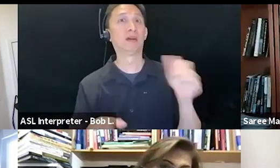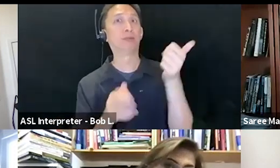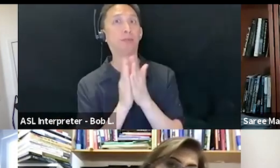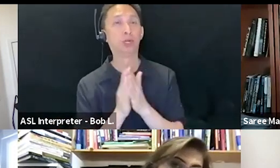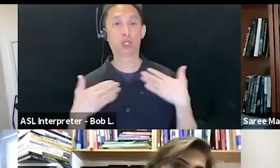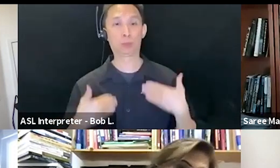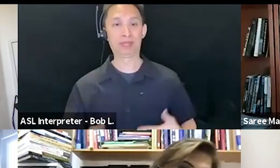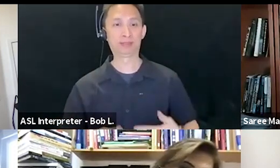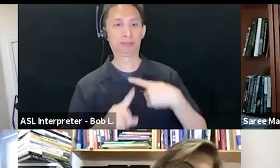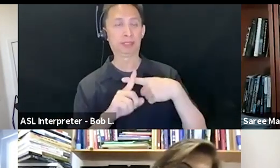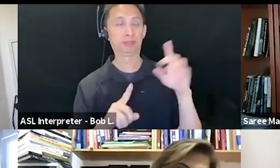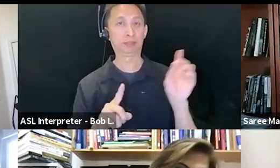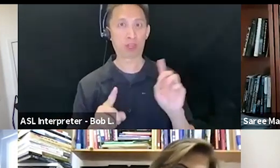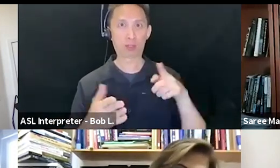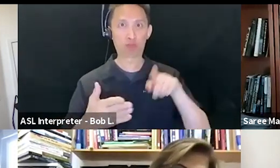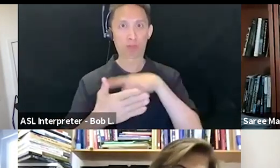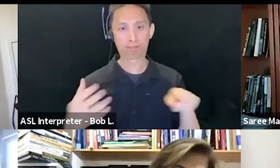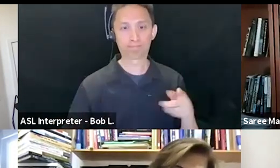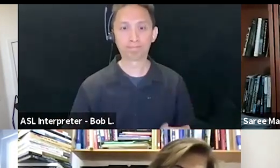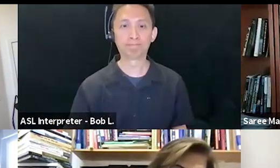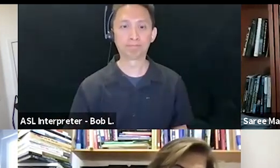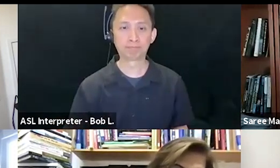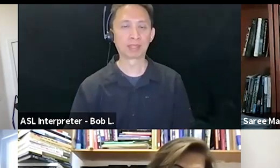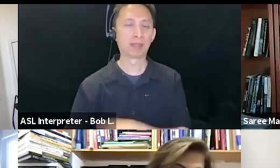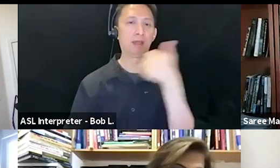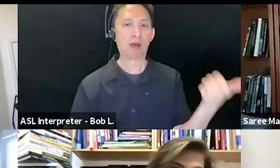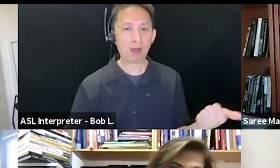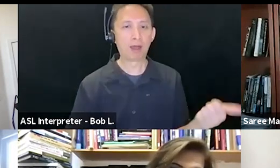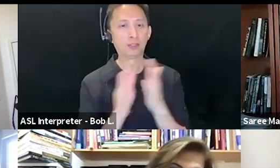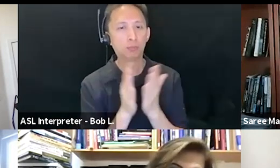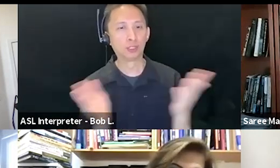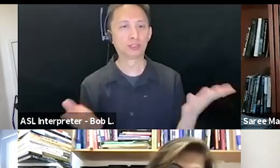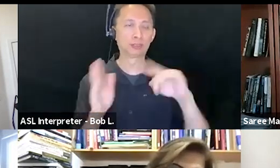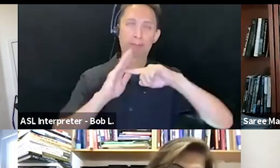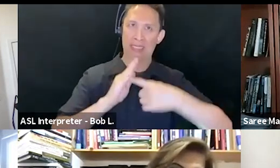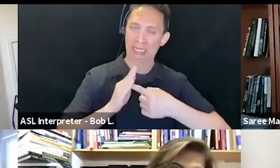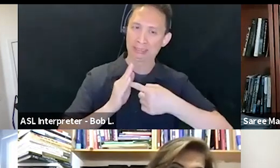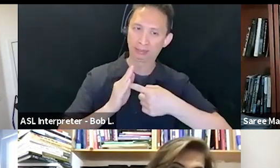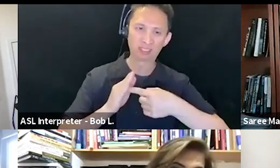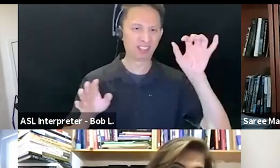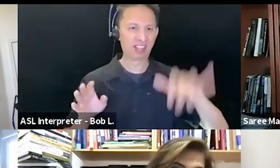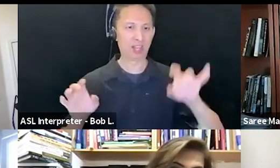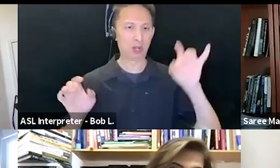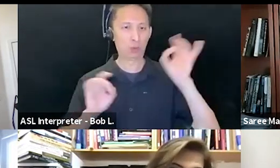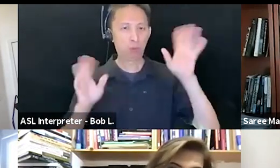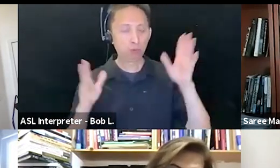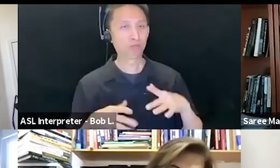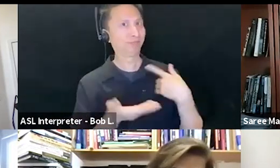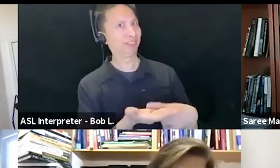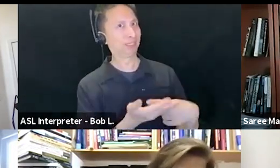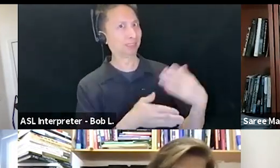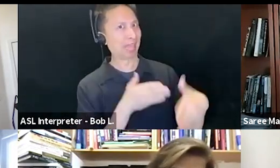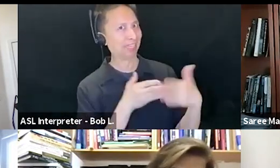aplenty, including Zionism from the standpoint of its victims, in which he also insists that criticism of Israel as